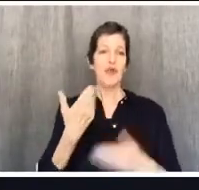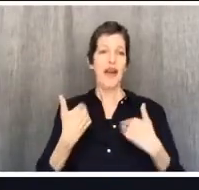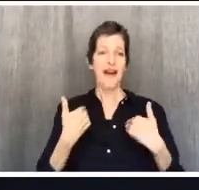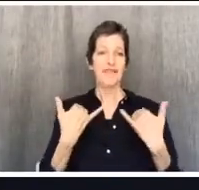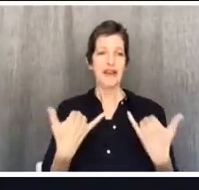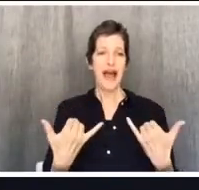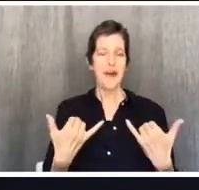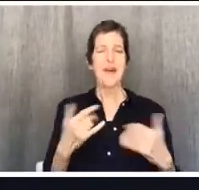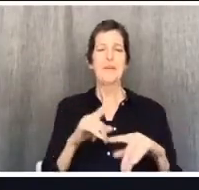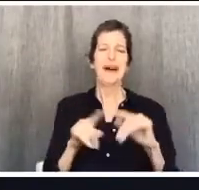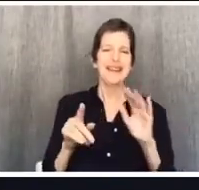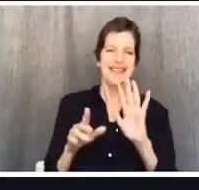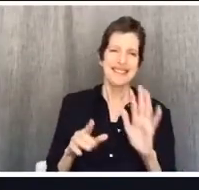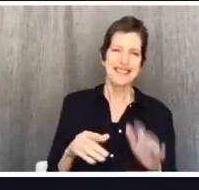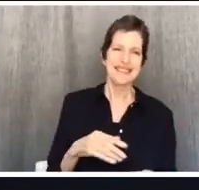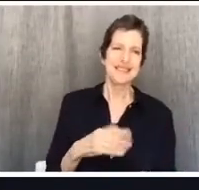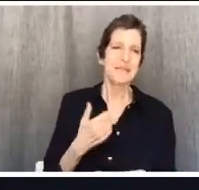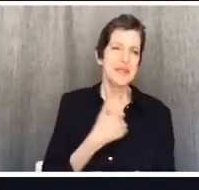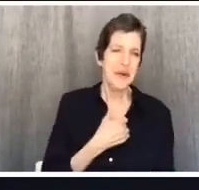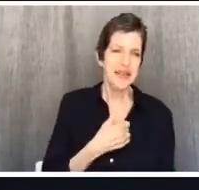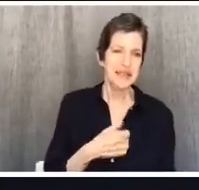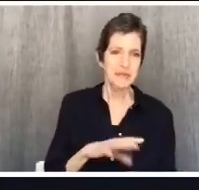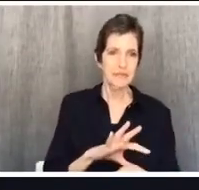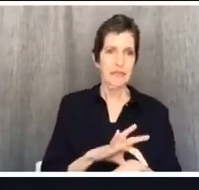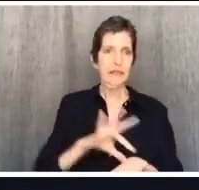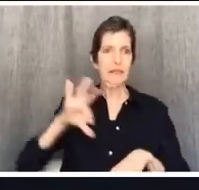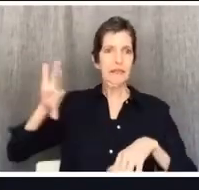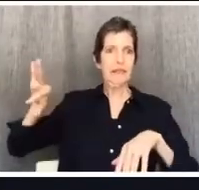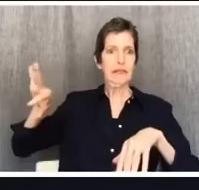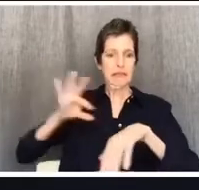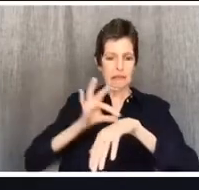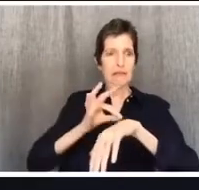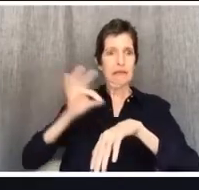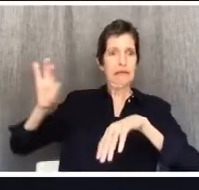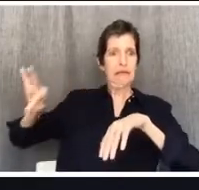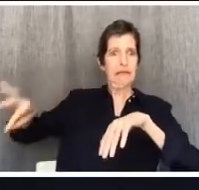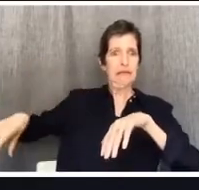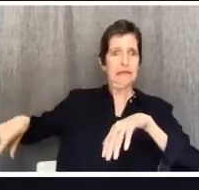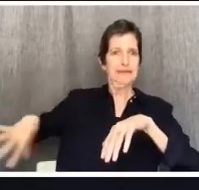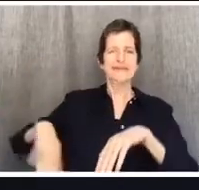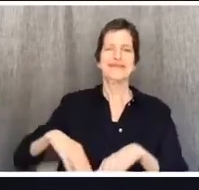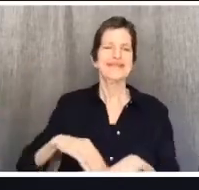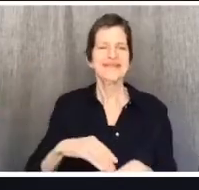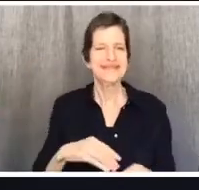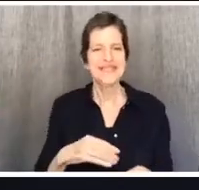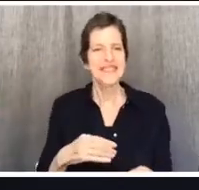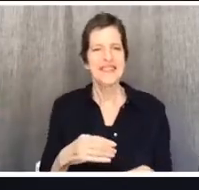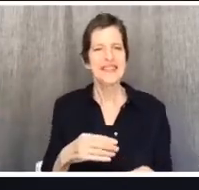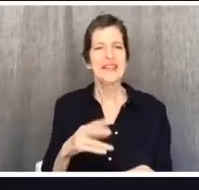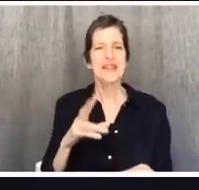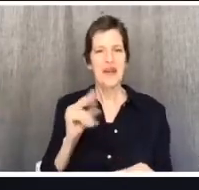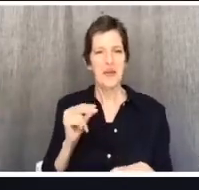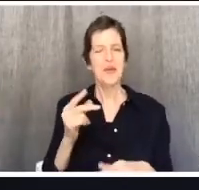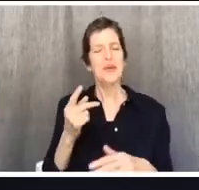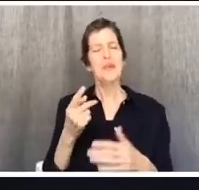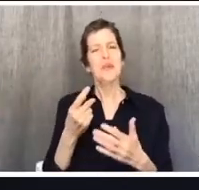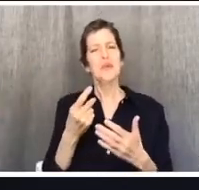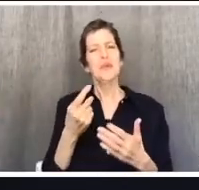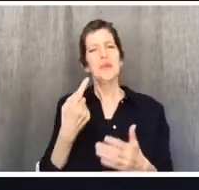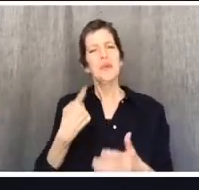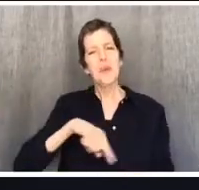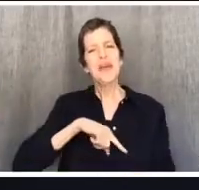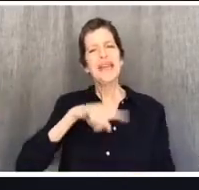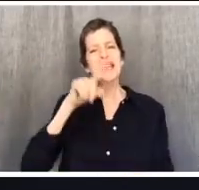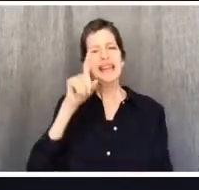What would Jesus do in this situation or that situation? Instead, we should ask, what did Jesus do? What